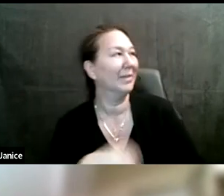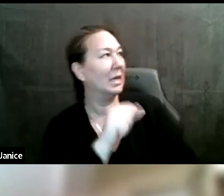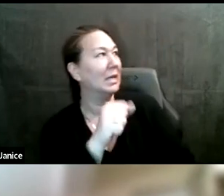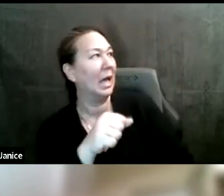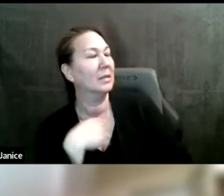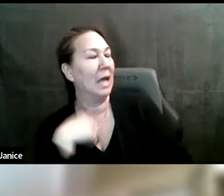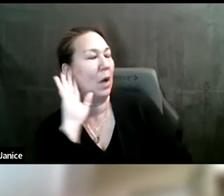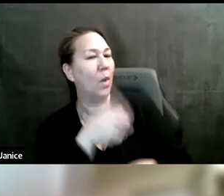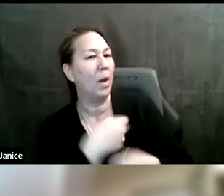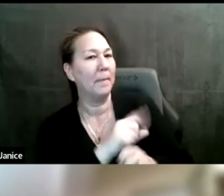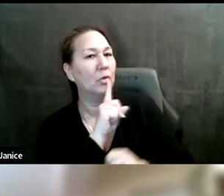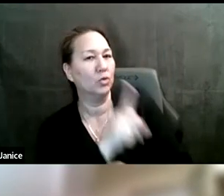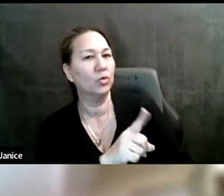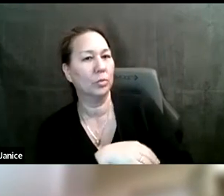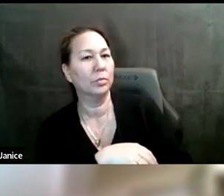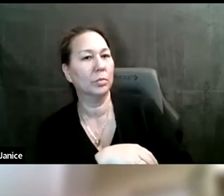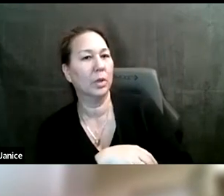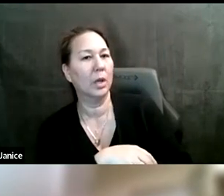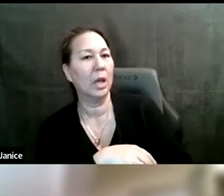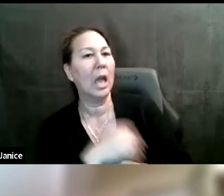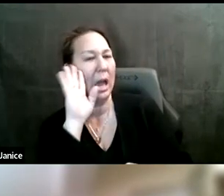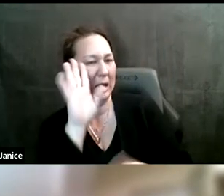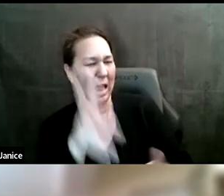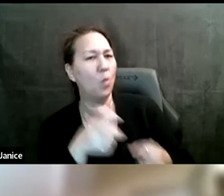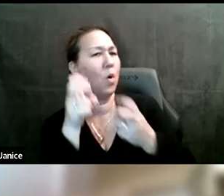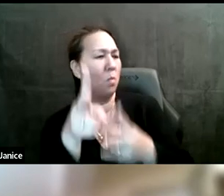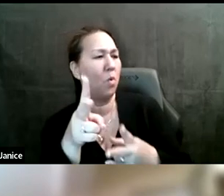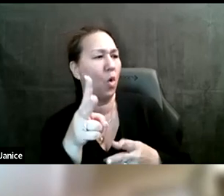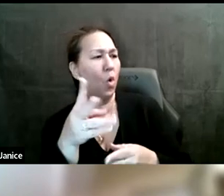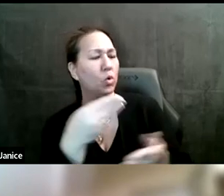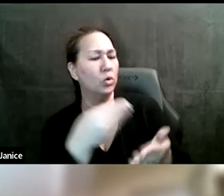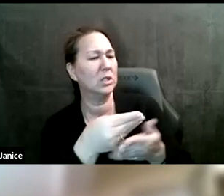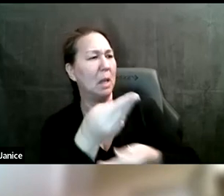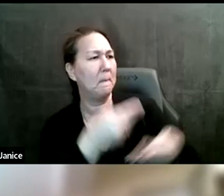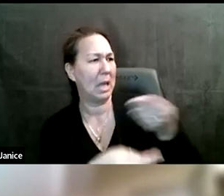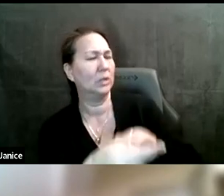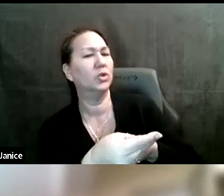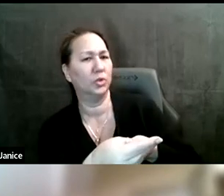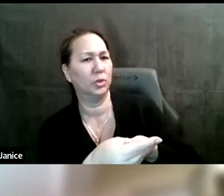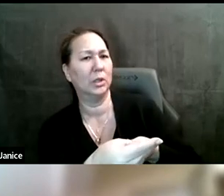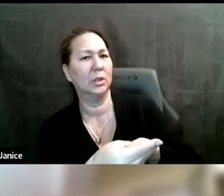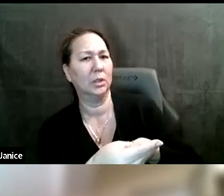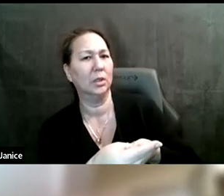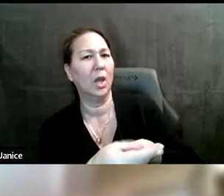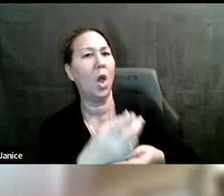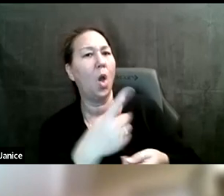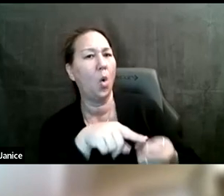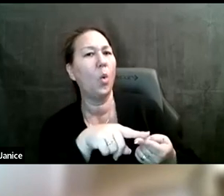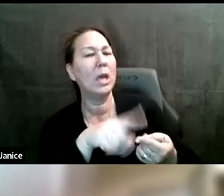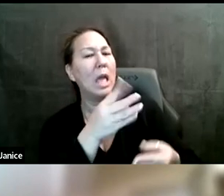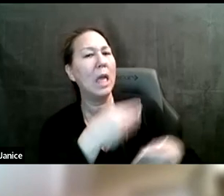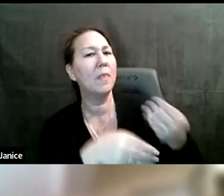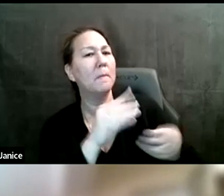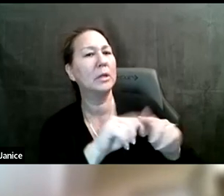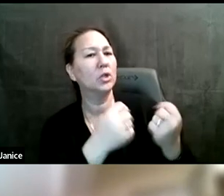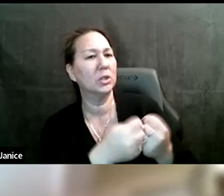uh, post the budget, once the budget team is freed up a little bit, we'll go back in retrospect to last year and grants